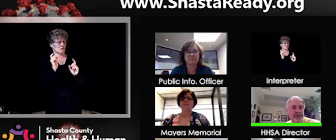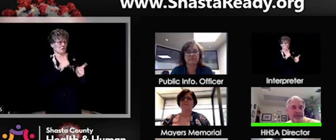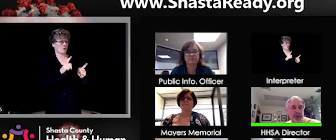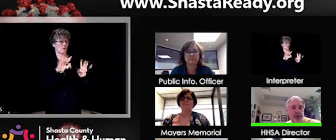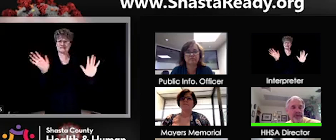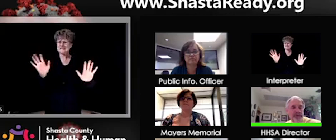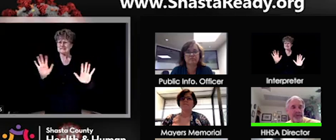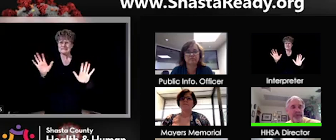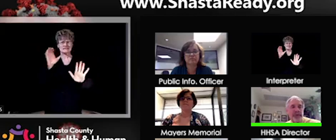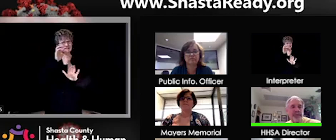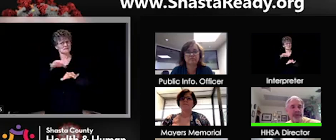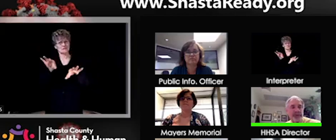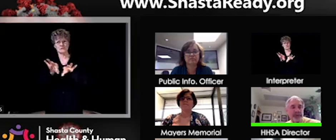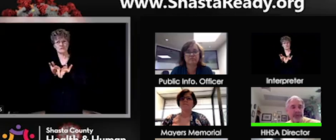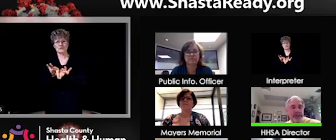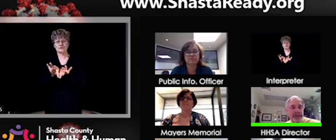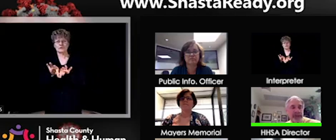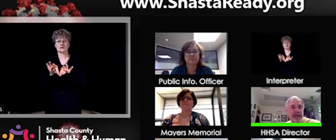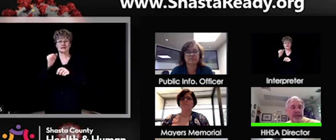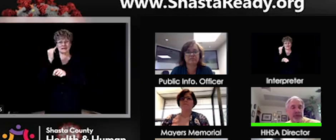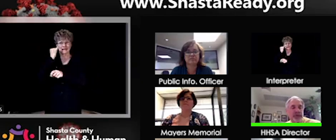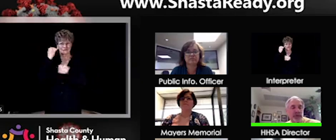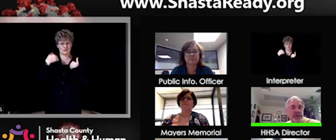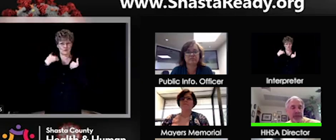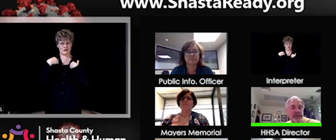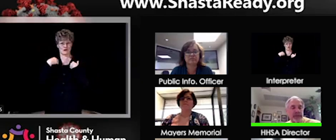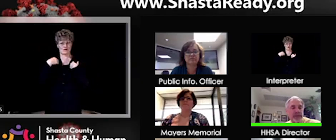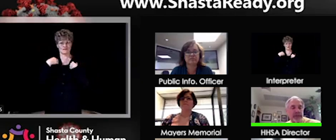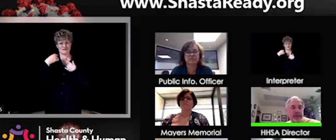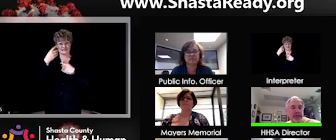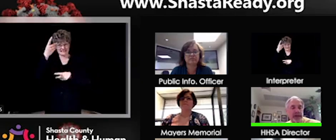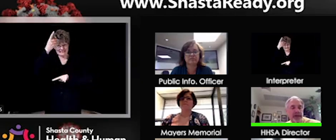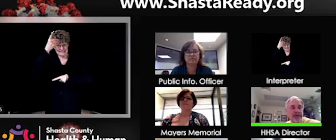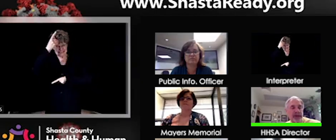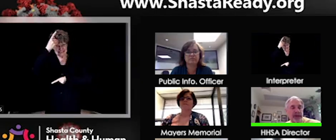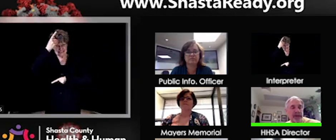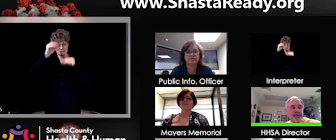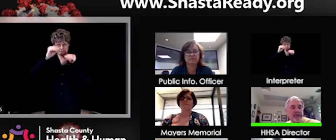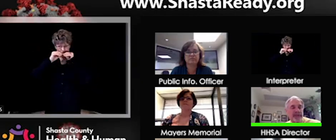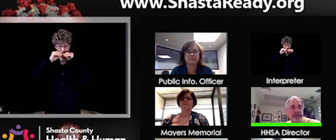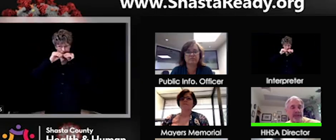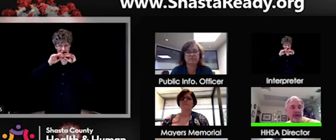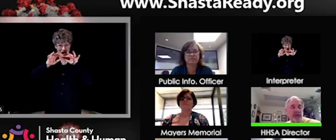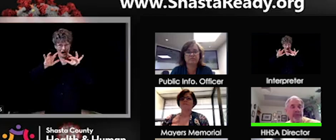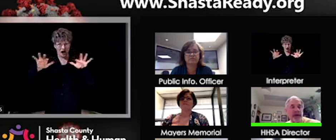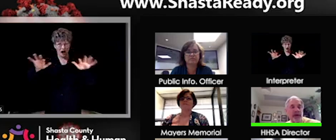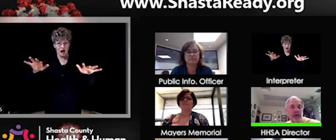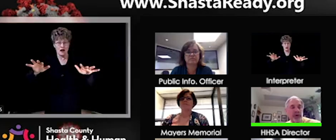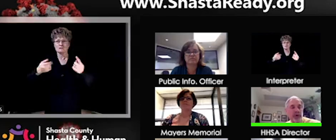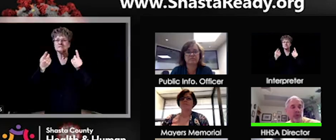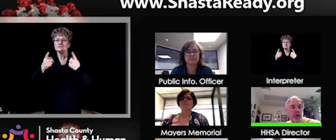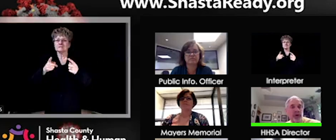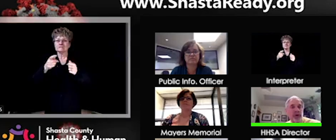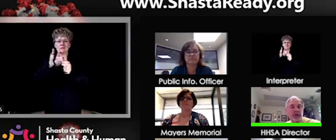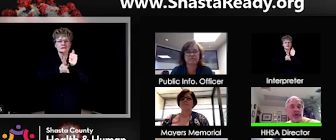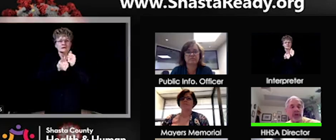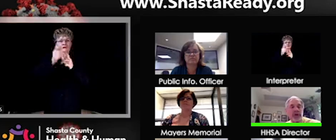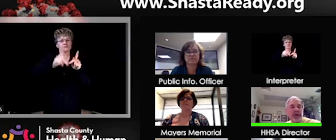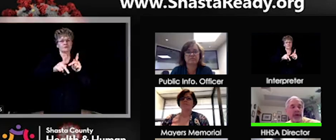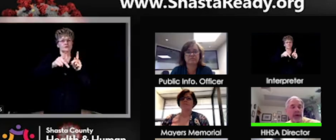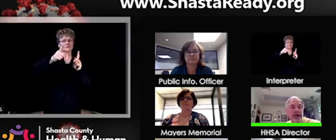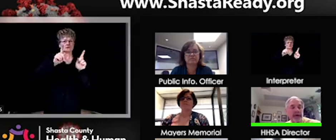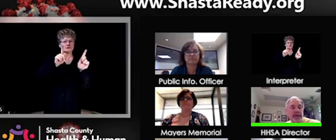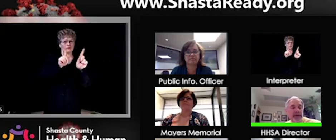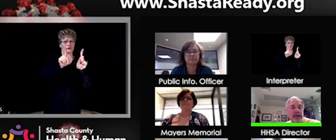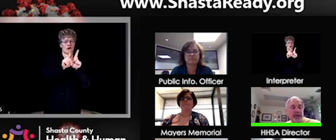communicable diseases spread from person to person. So if you attend the, uh, an event and get infected and then go back home or go to work